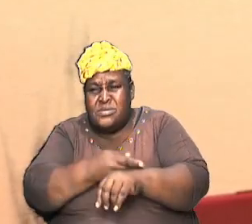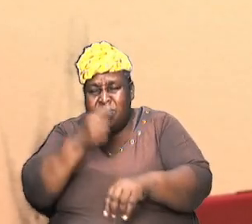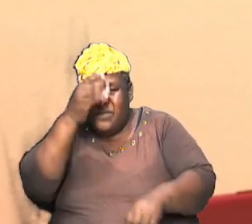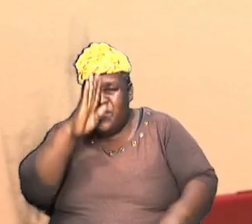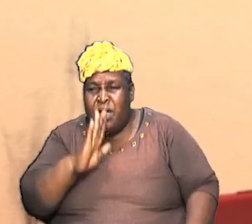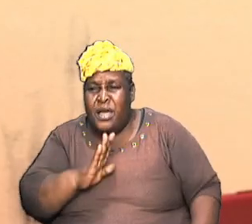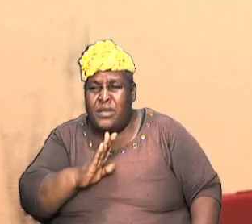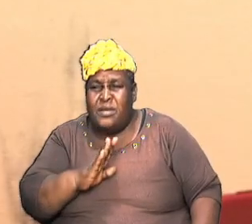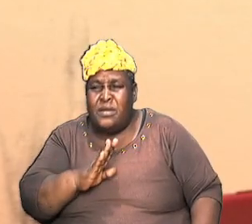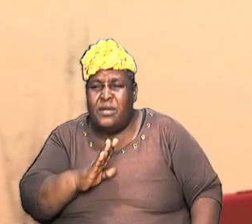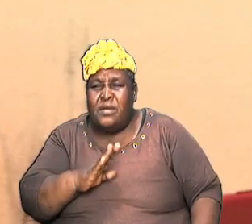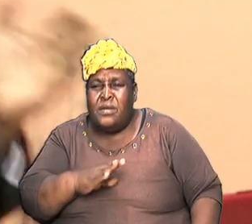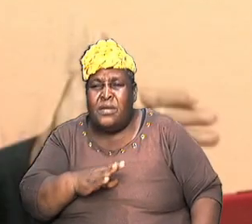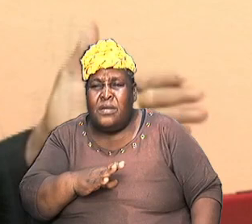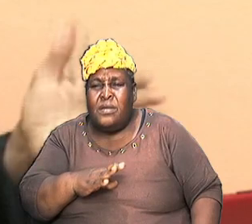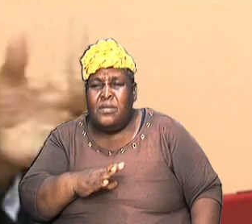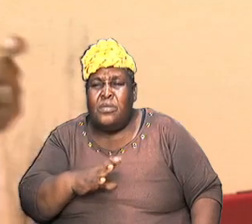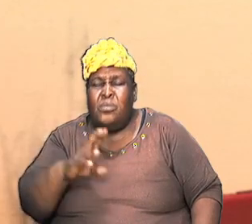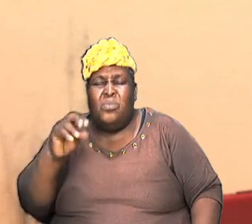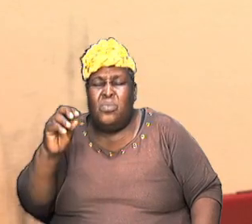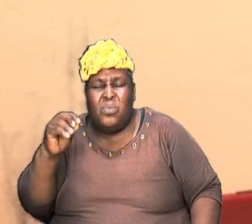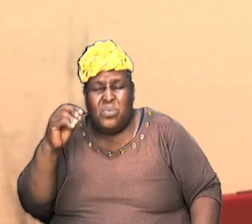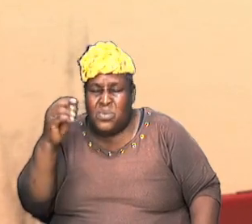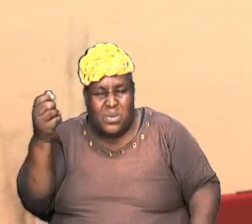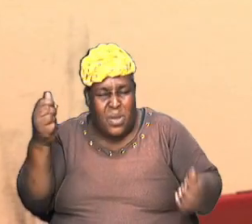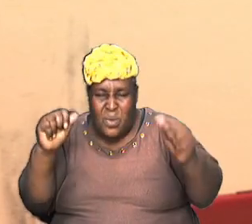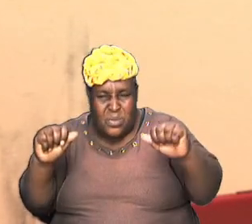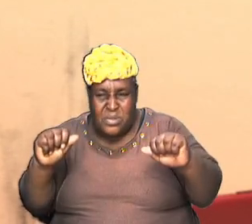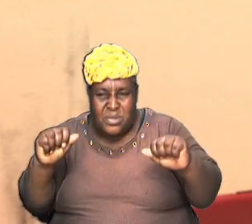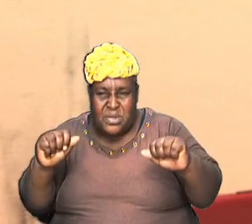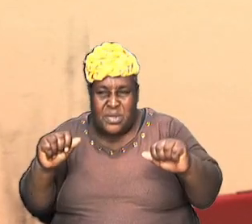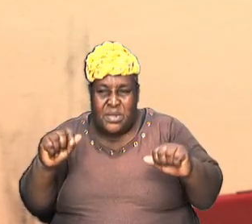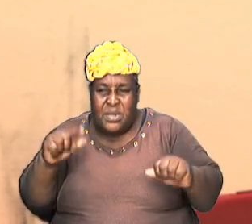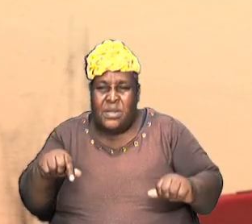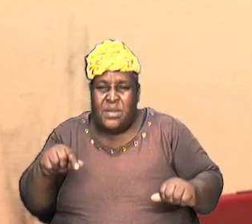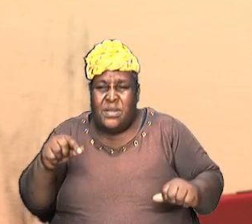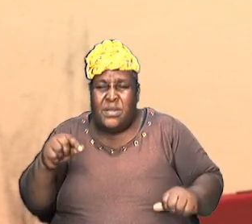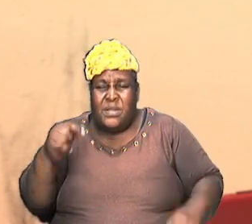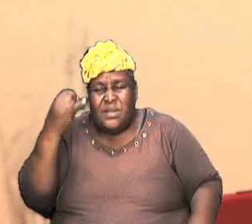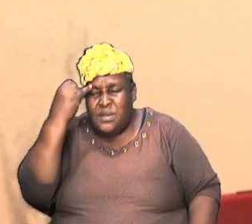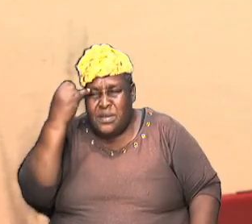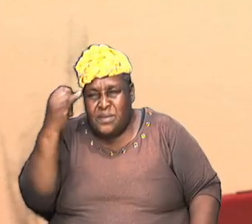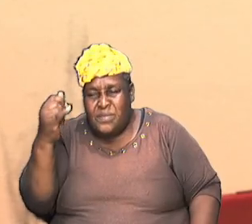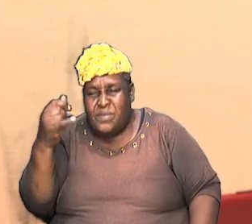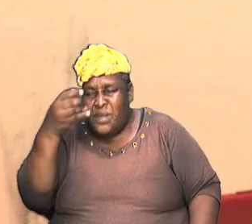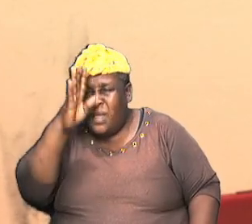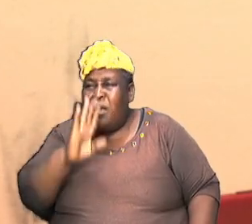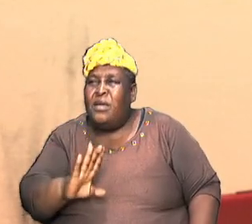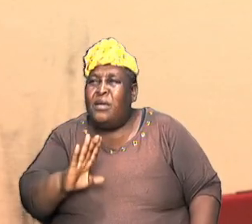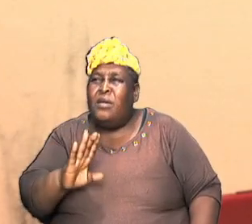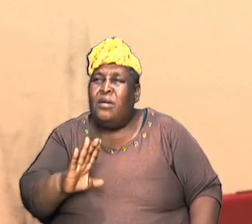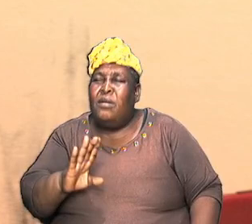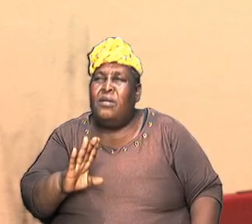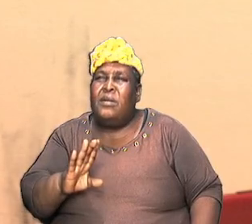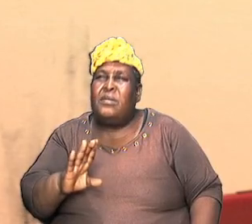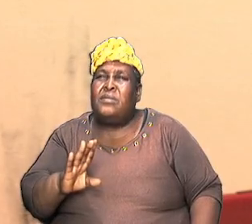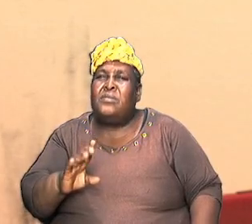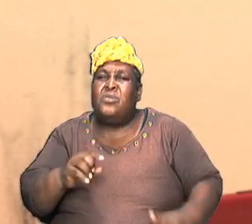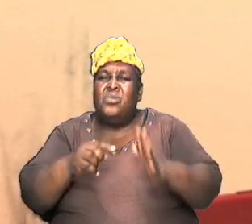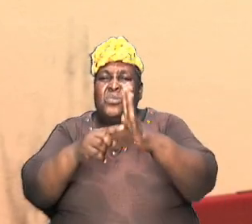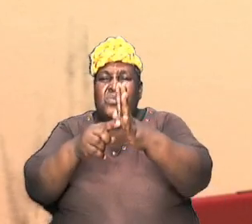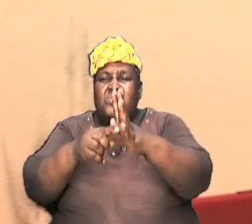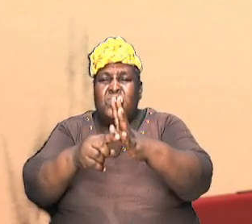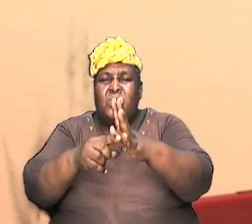and so no doubt this was a theophany this is God coming in the form of flesh